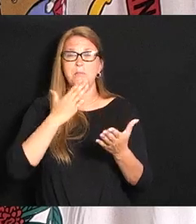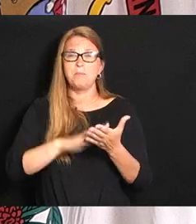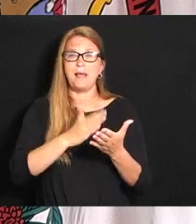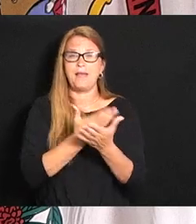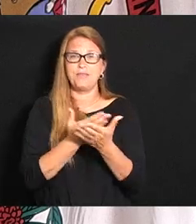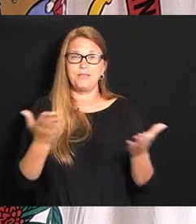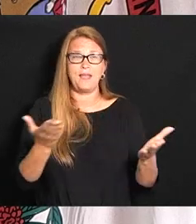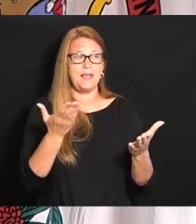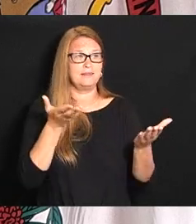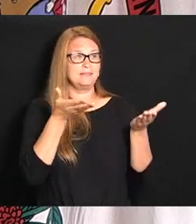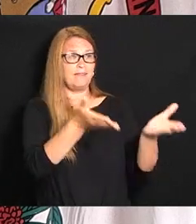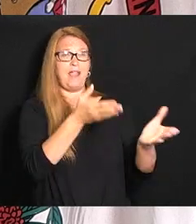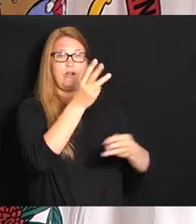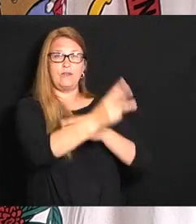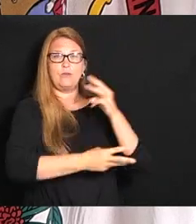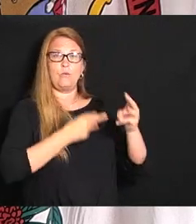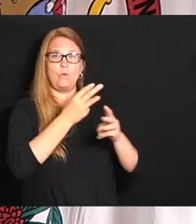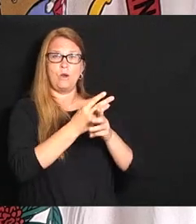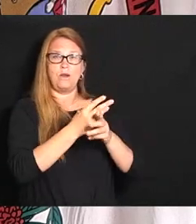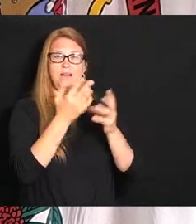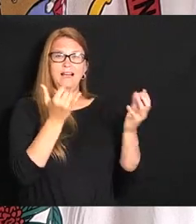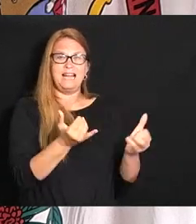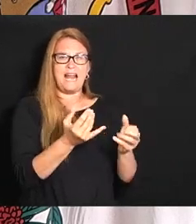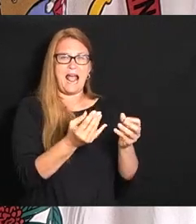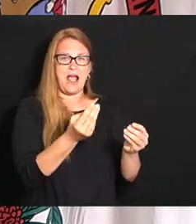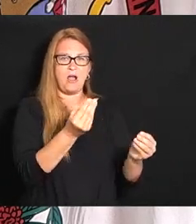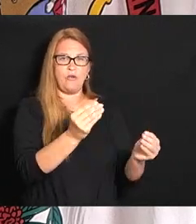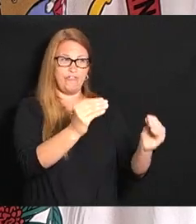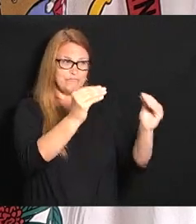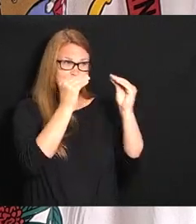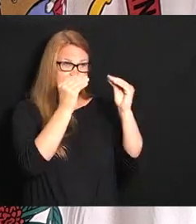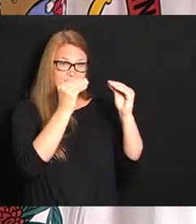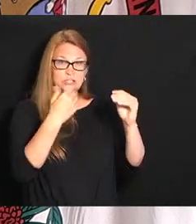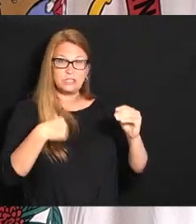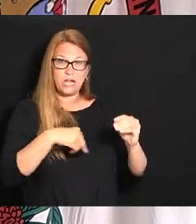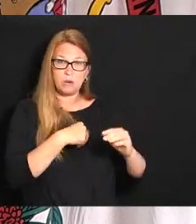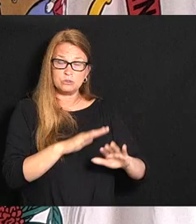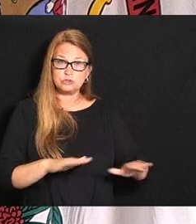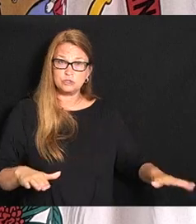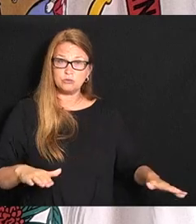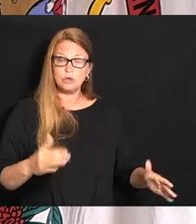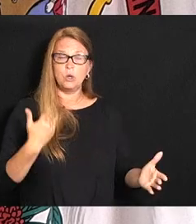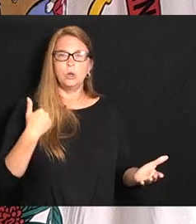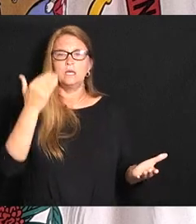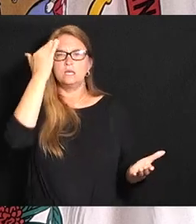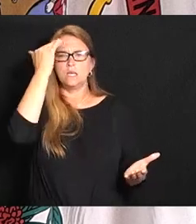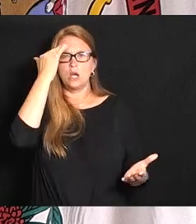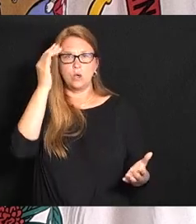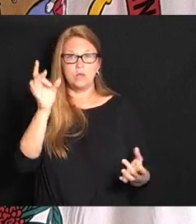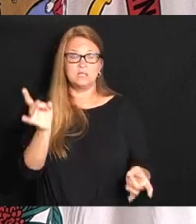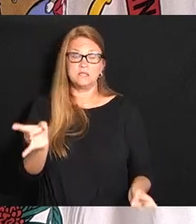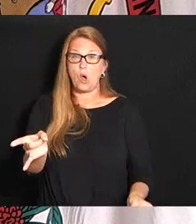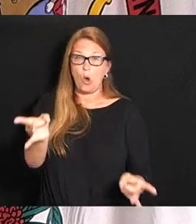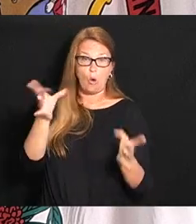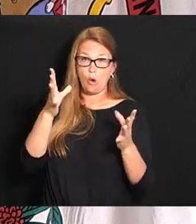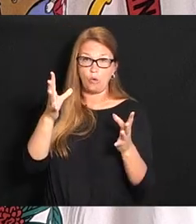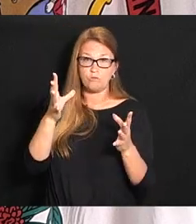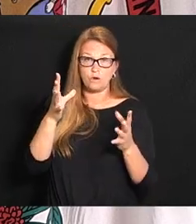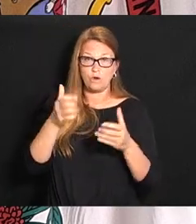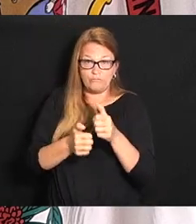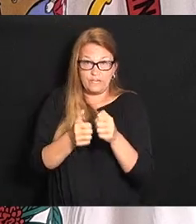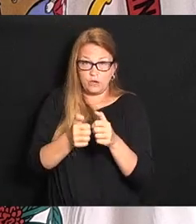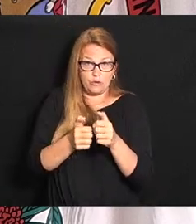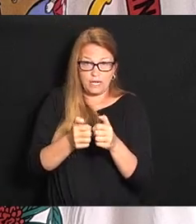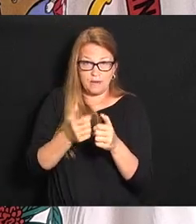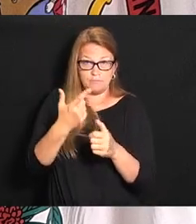that is getting in the minds of our children we know all these violent video games that are out there getting in the